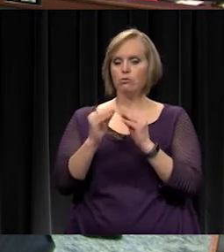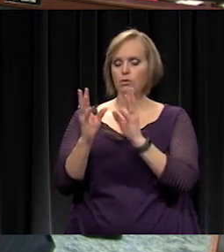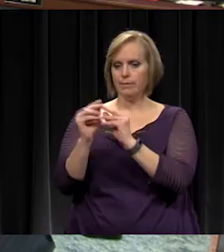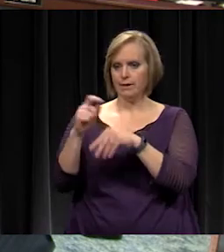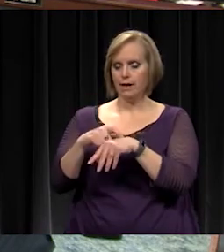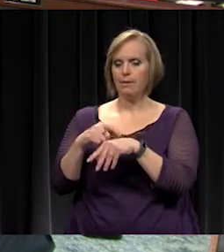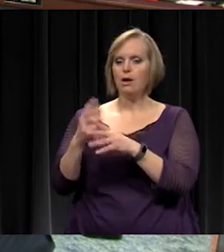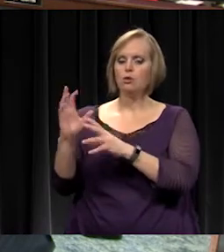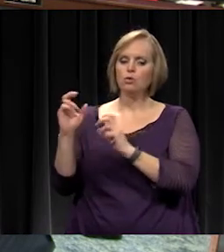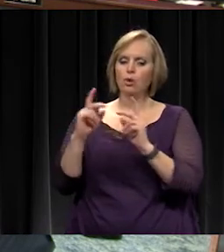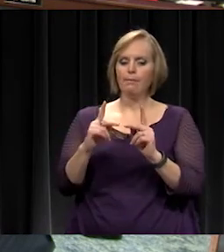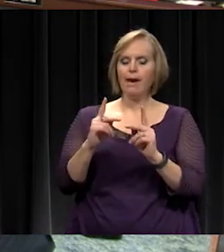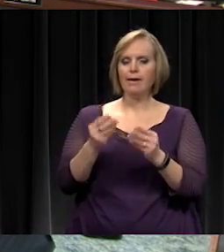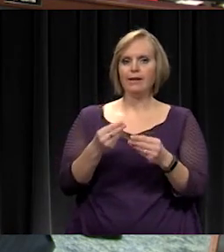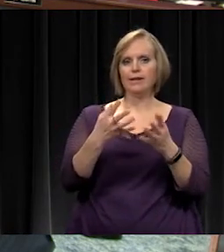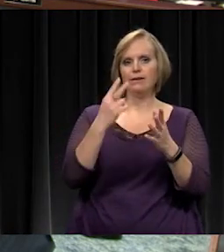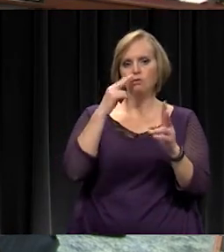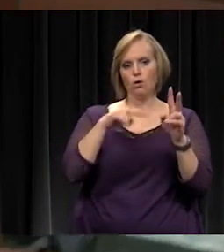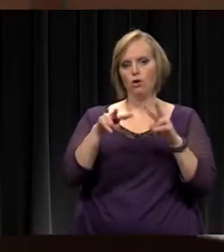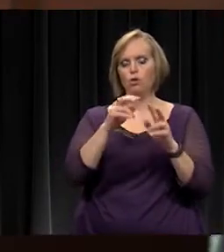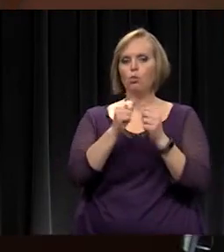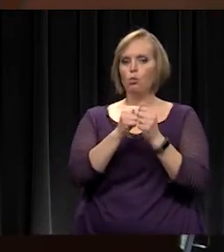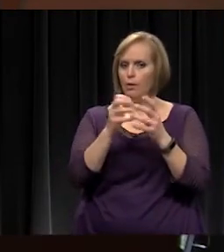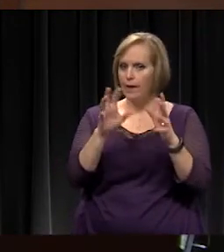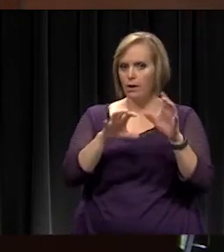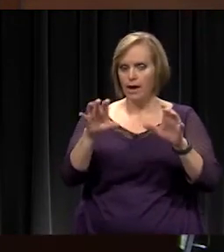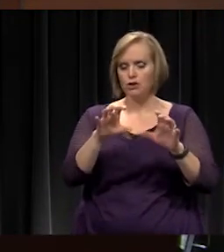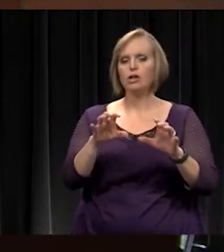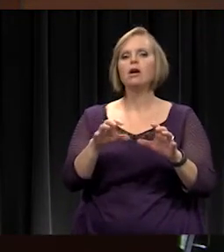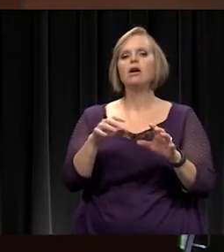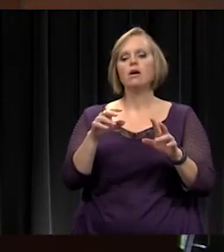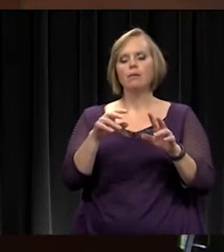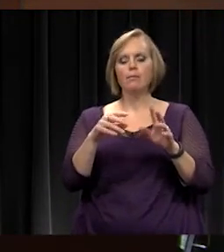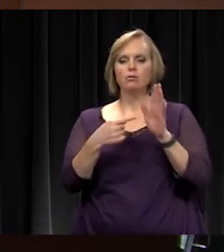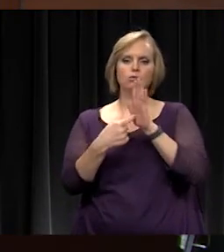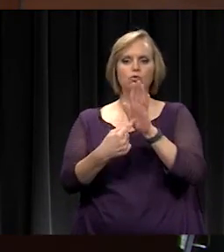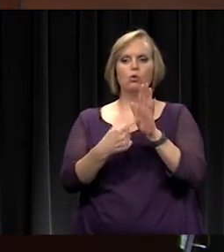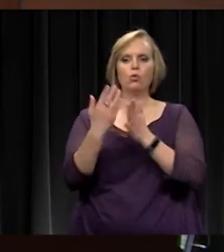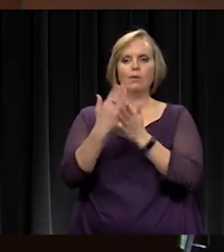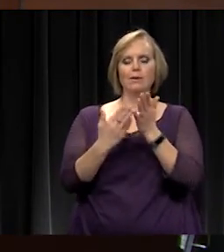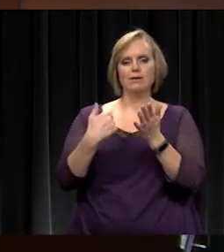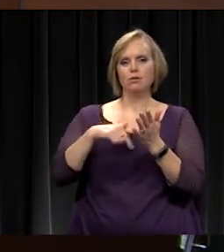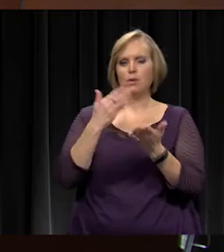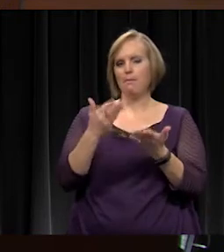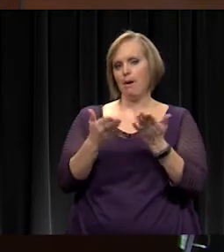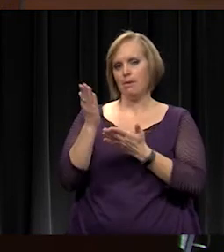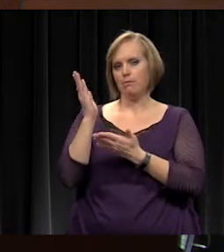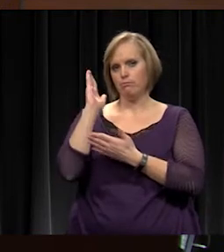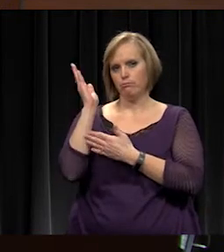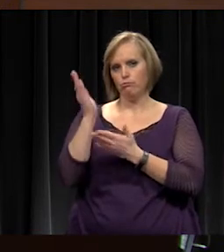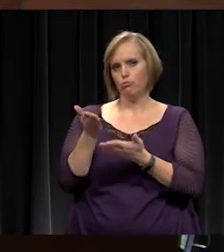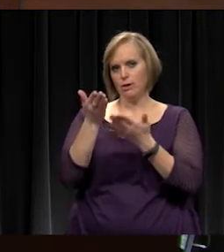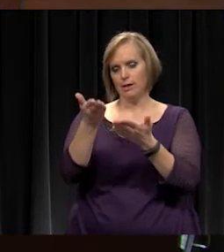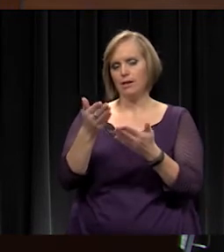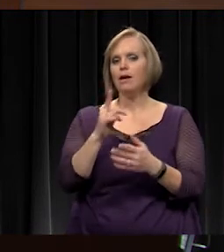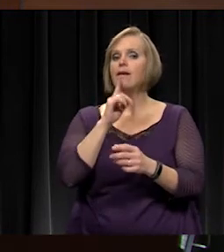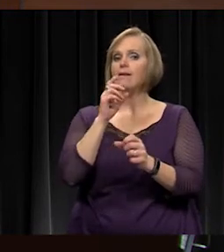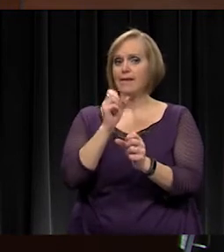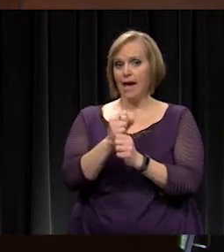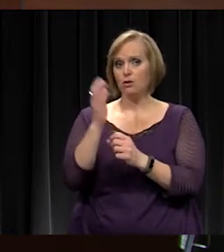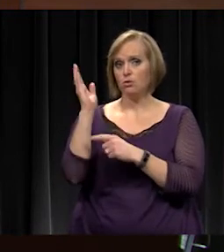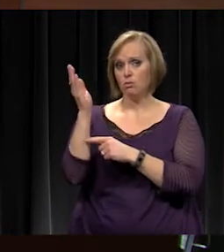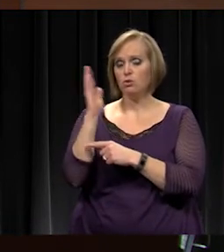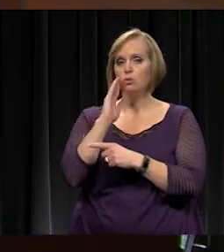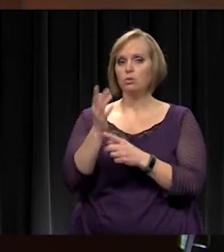look without any action that evening at the pieces that we might be presenting. The actual proposal will come if there is one on